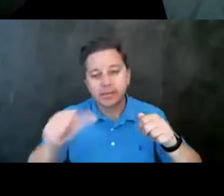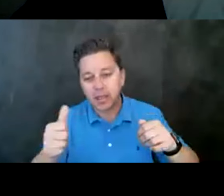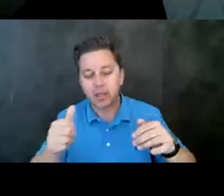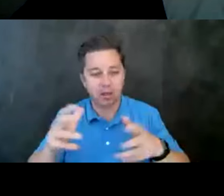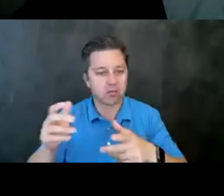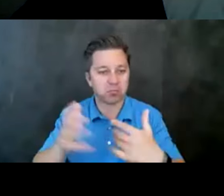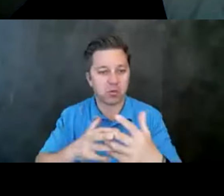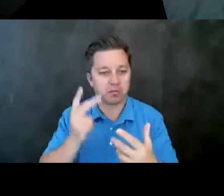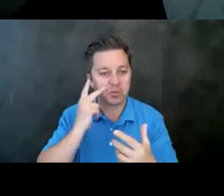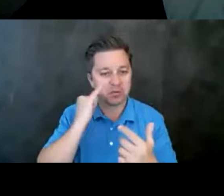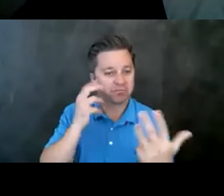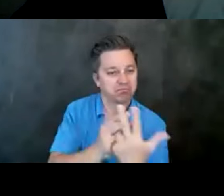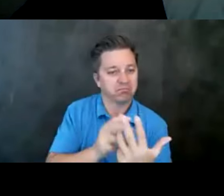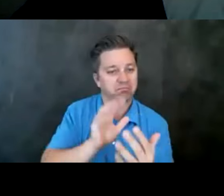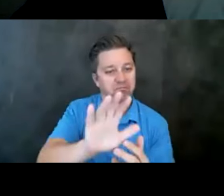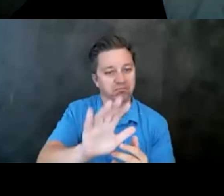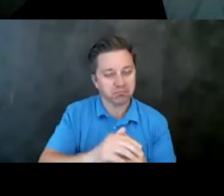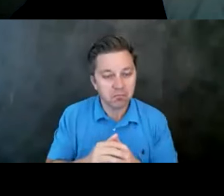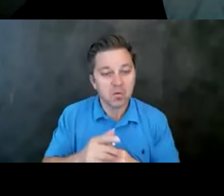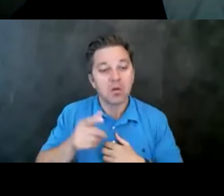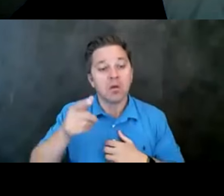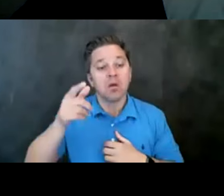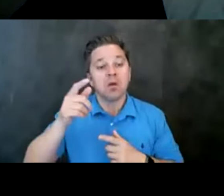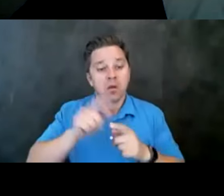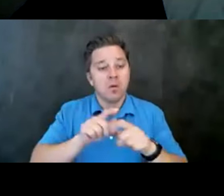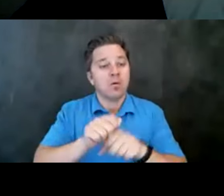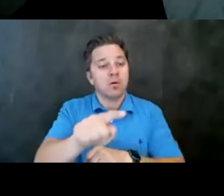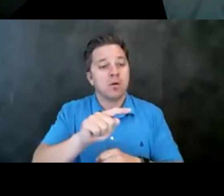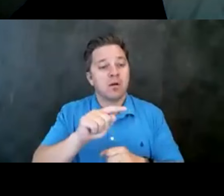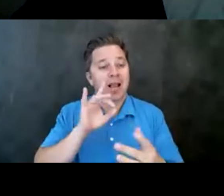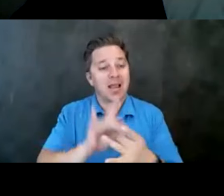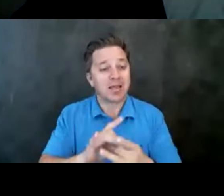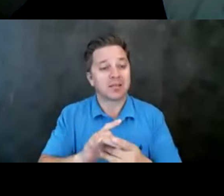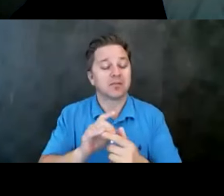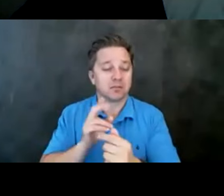let my staff know, and then we will get you the zoom links and get you connected to those co-chairs.